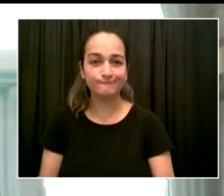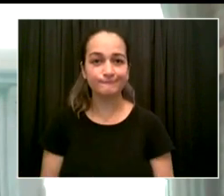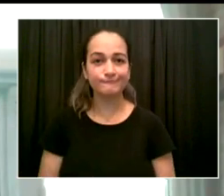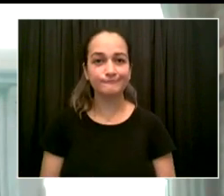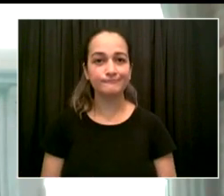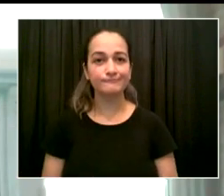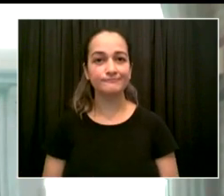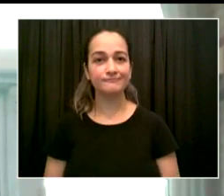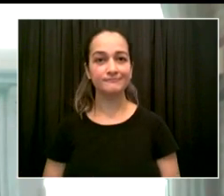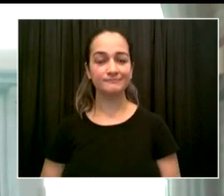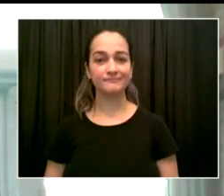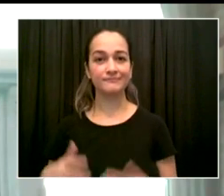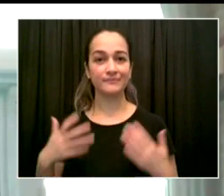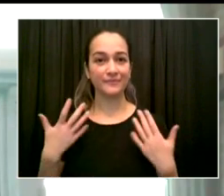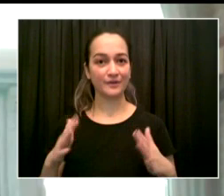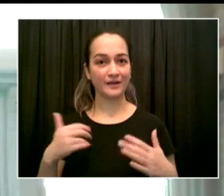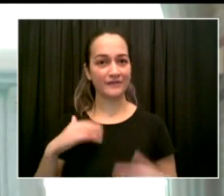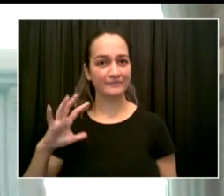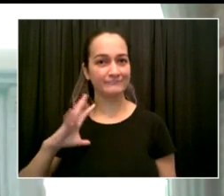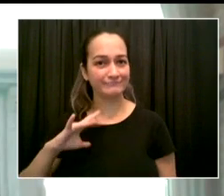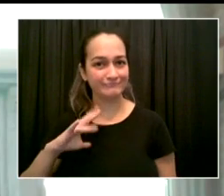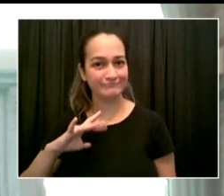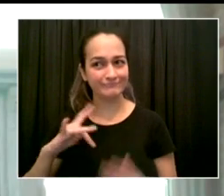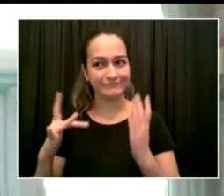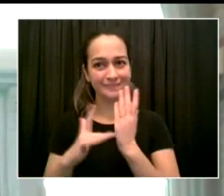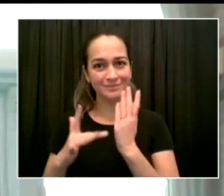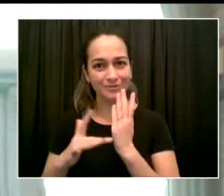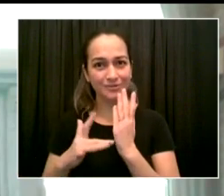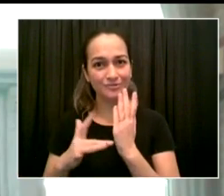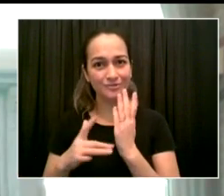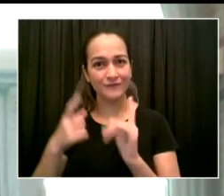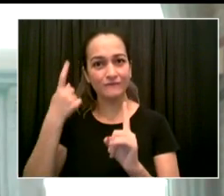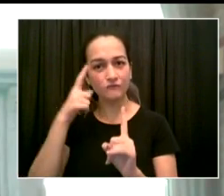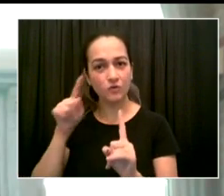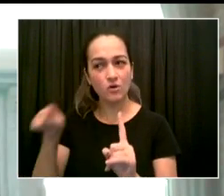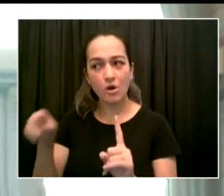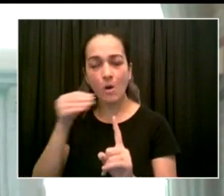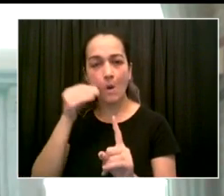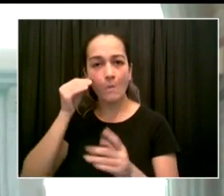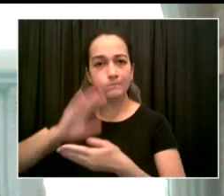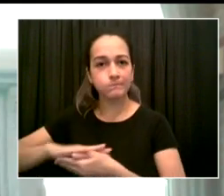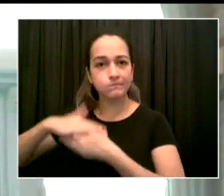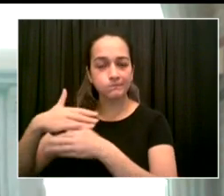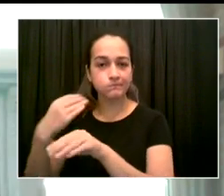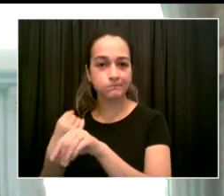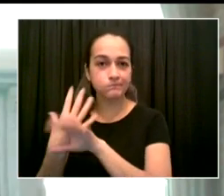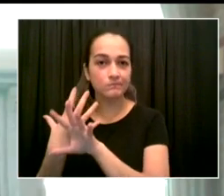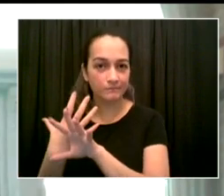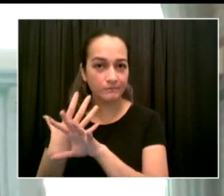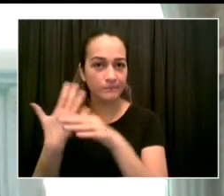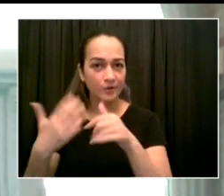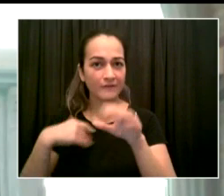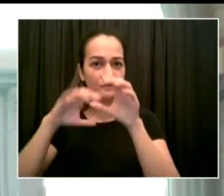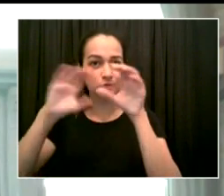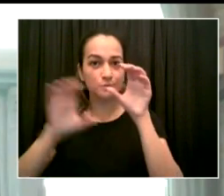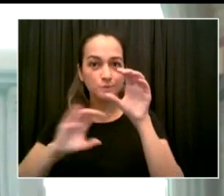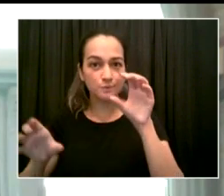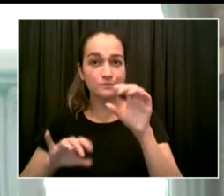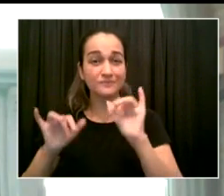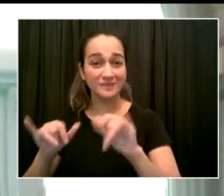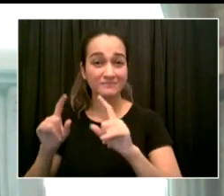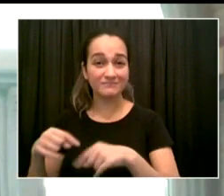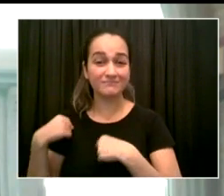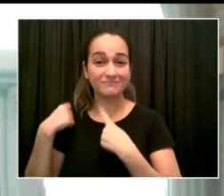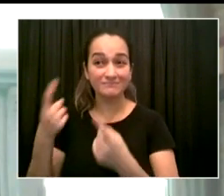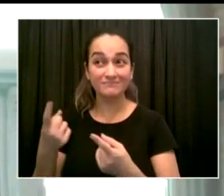home instruction. It can include individual in-person instruction by a certified teacher or individual and small